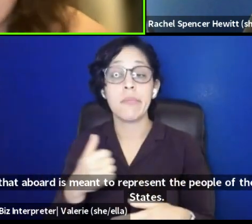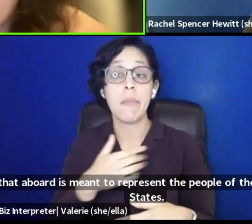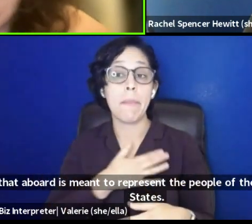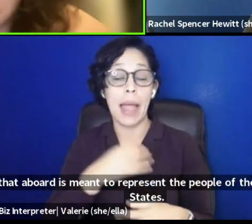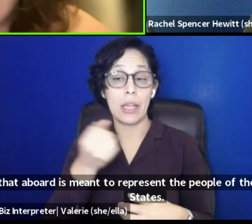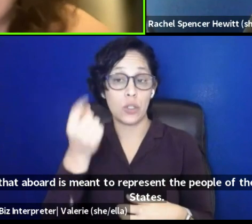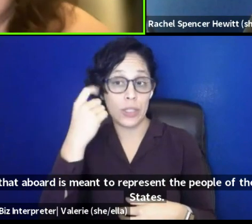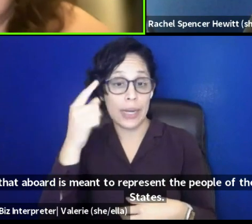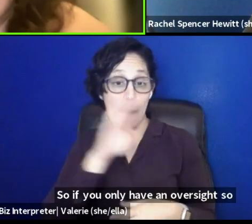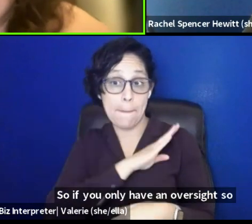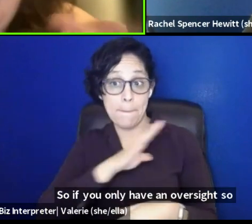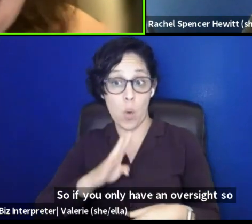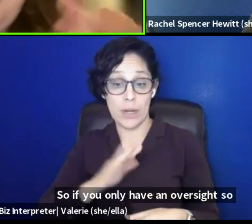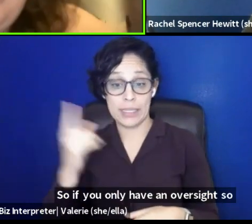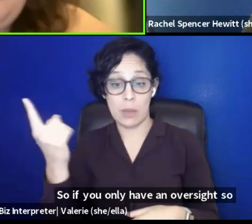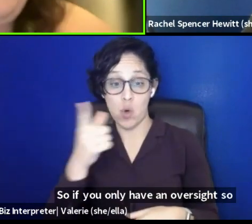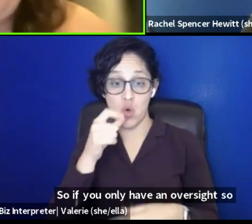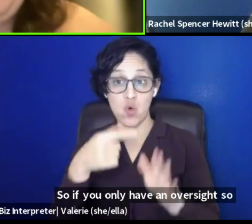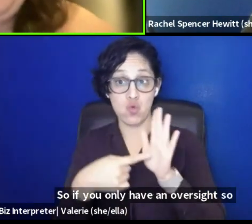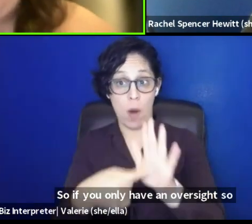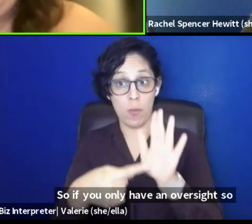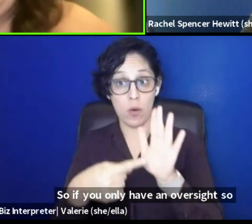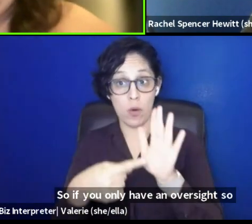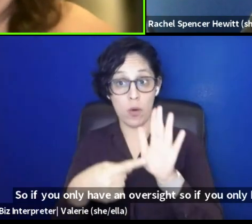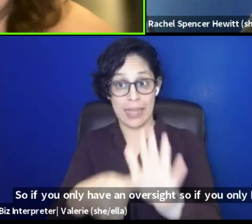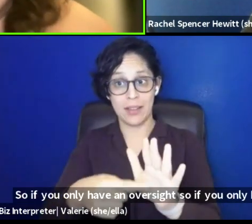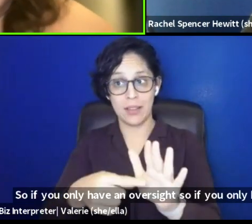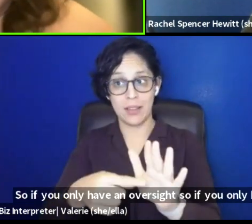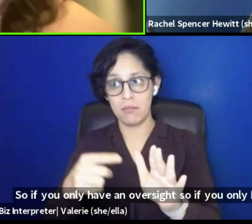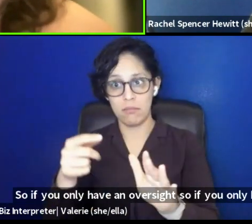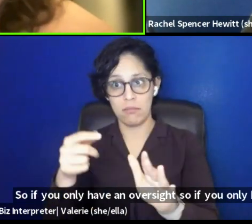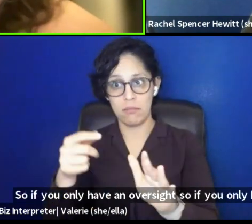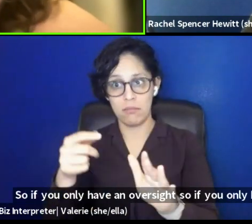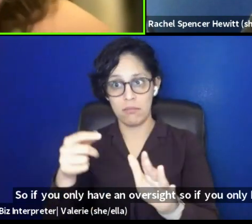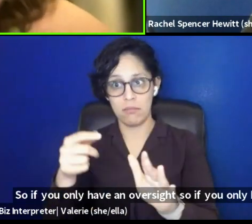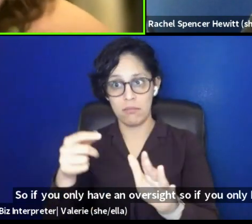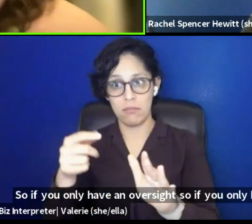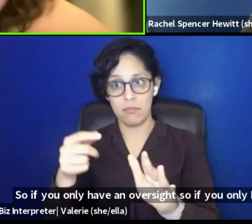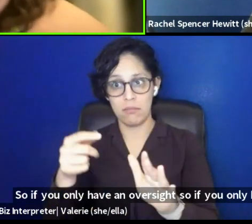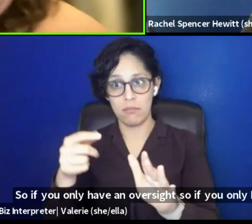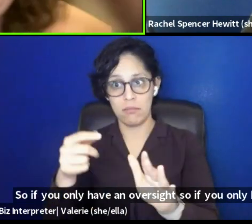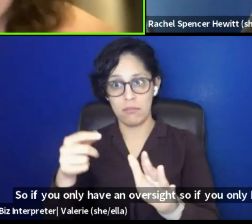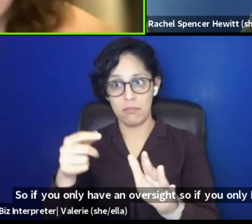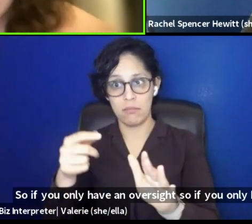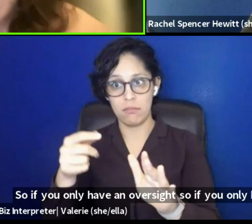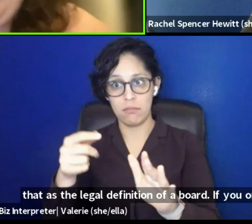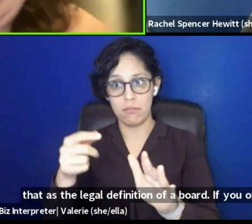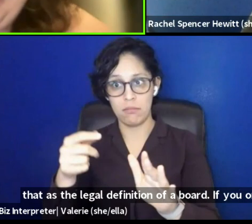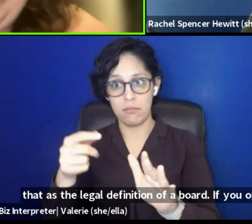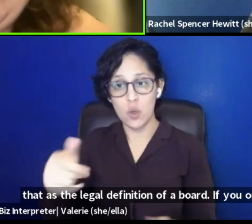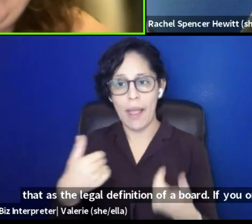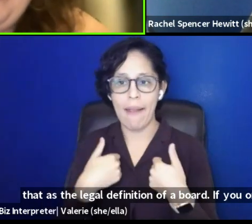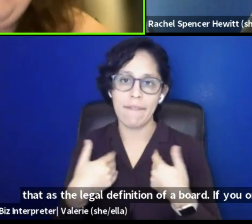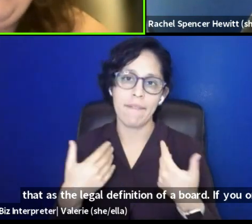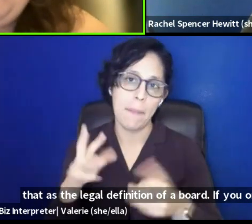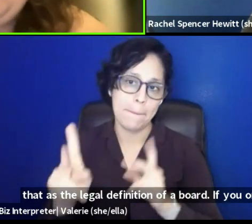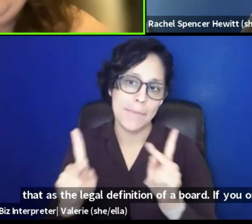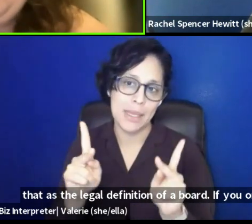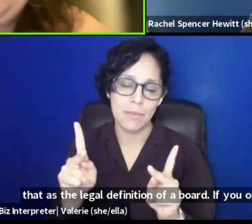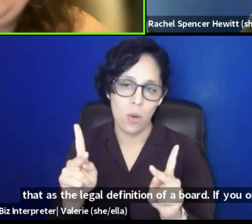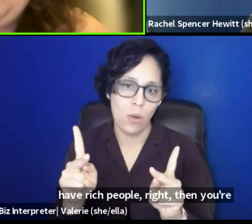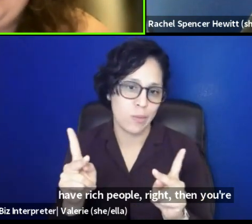an oversight, so if you only have, that is the legal definition of a board. If you only have rich people, right.